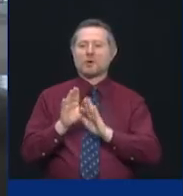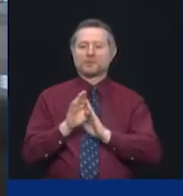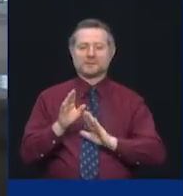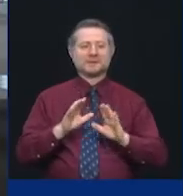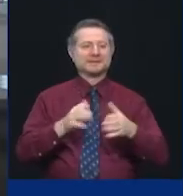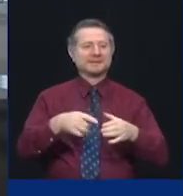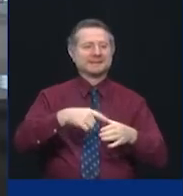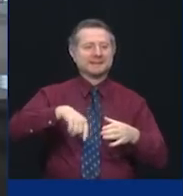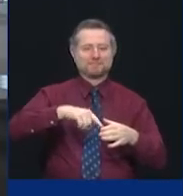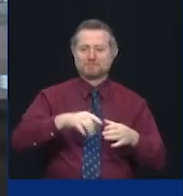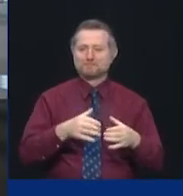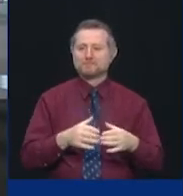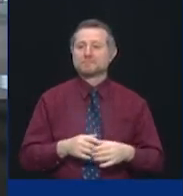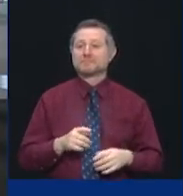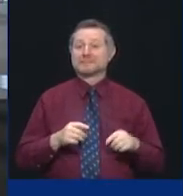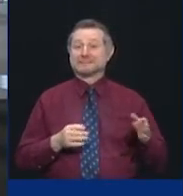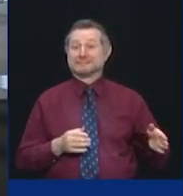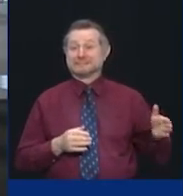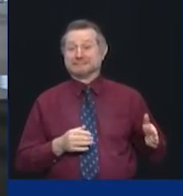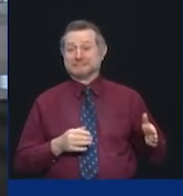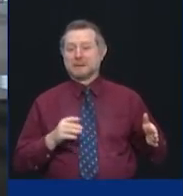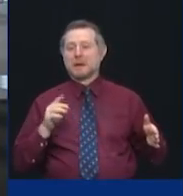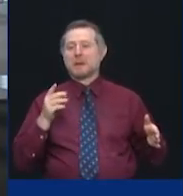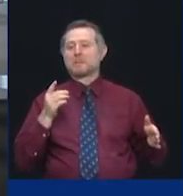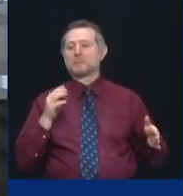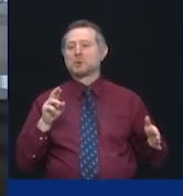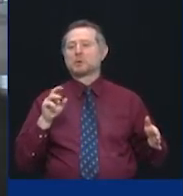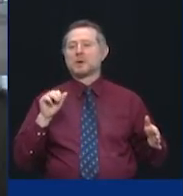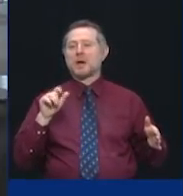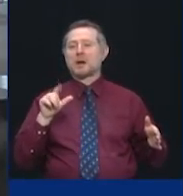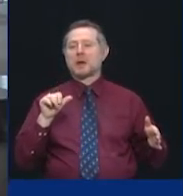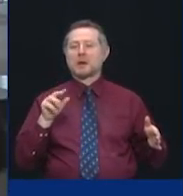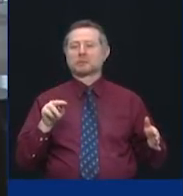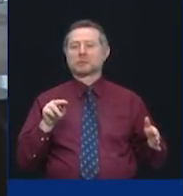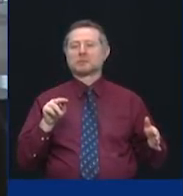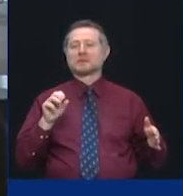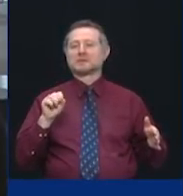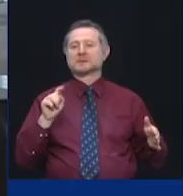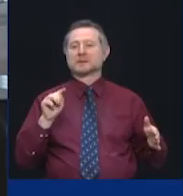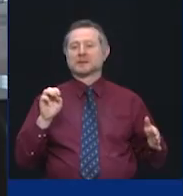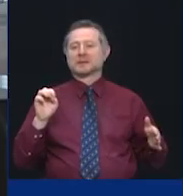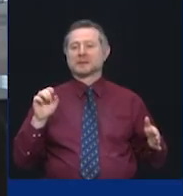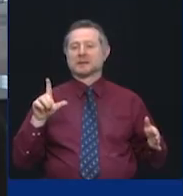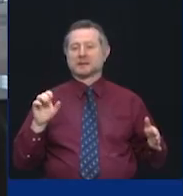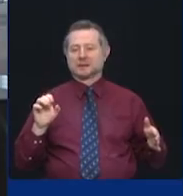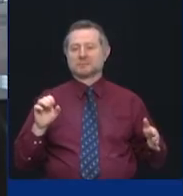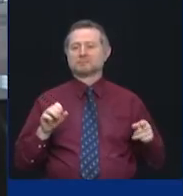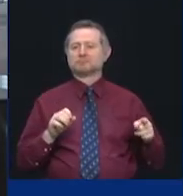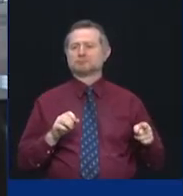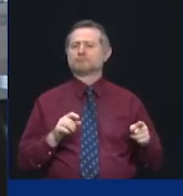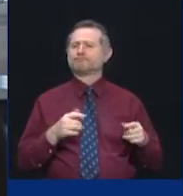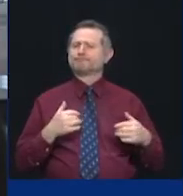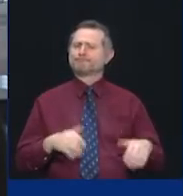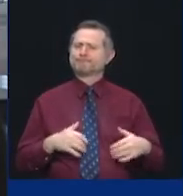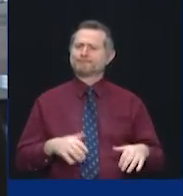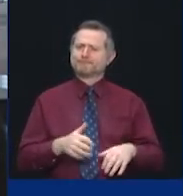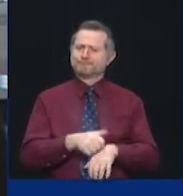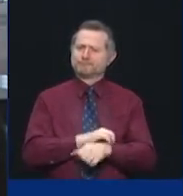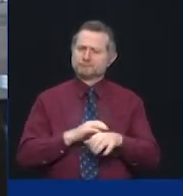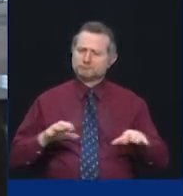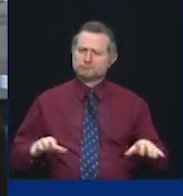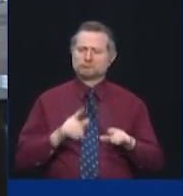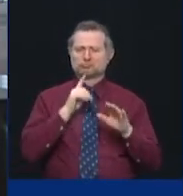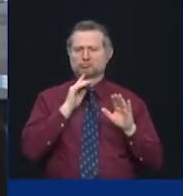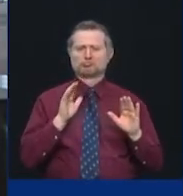who has done such a phenomenal job over this past year, not